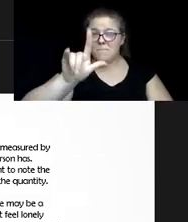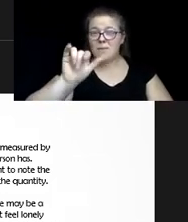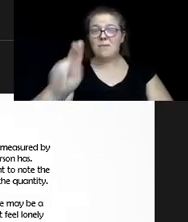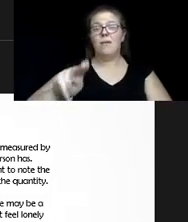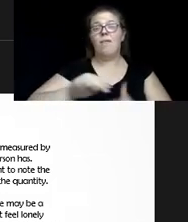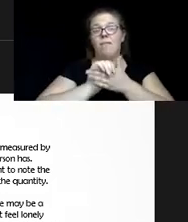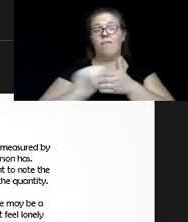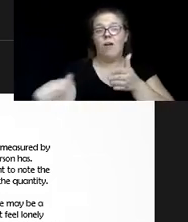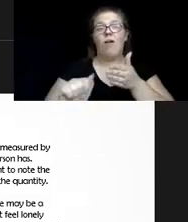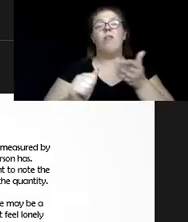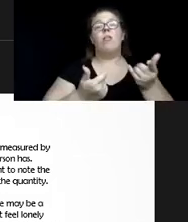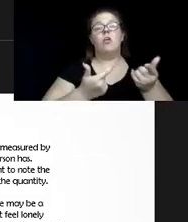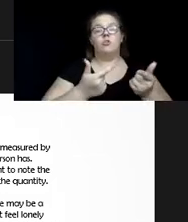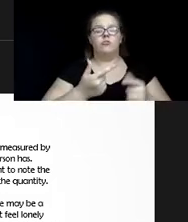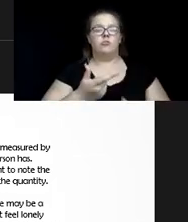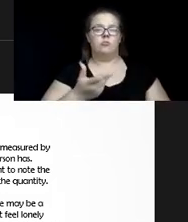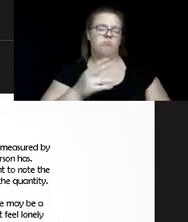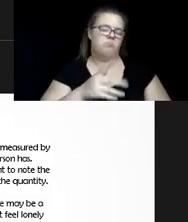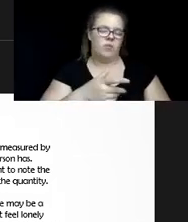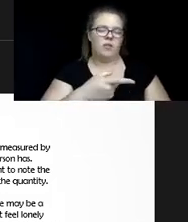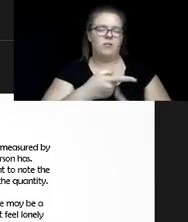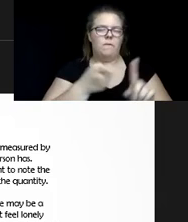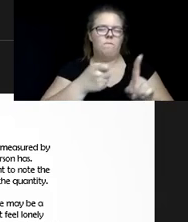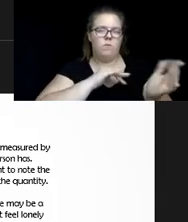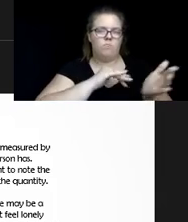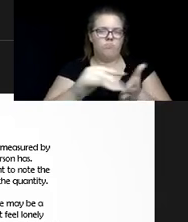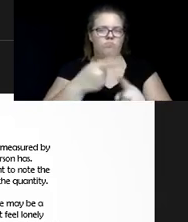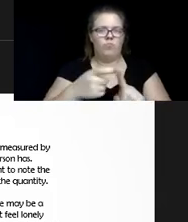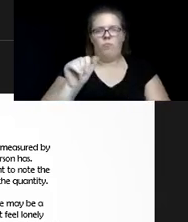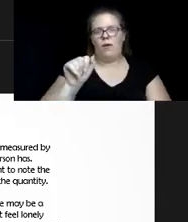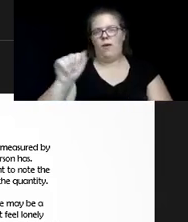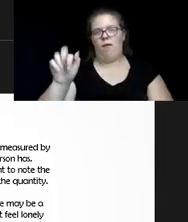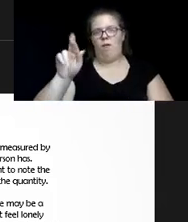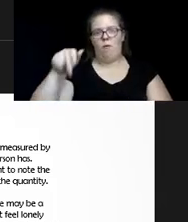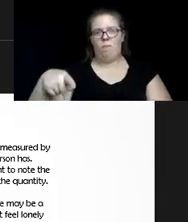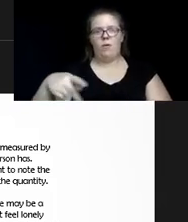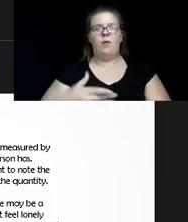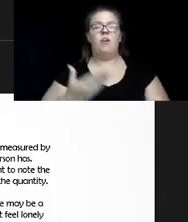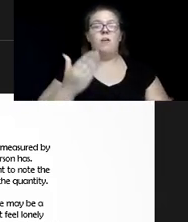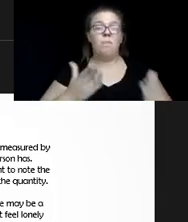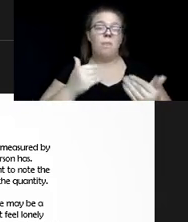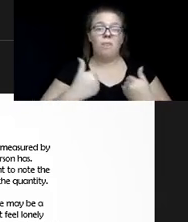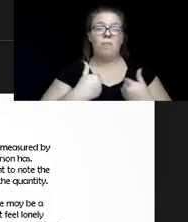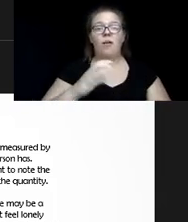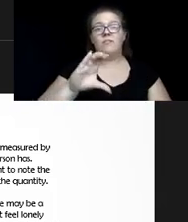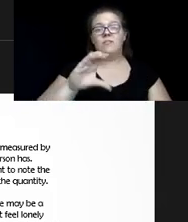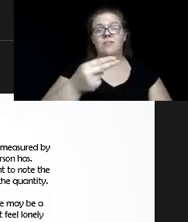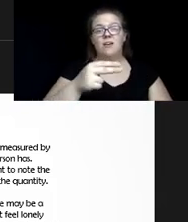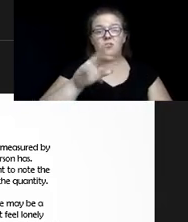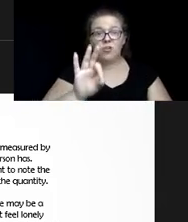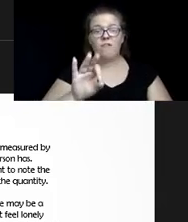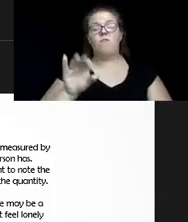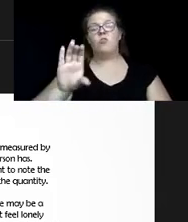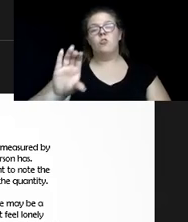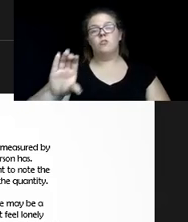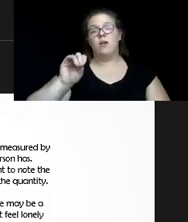study by AARP. And this rivals any other chronic disease like CHF or COPD. And for